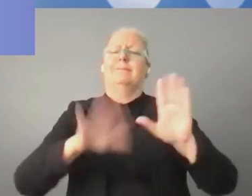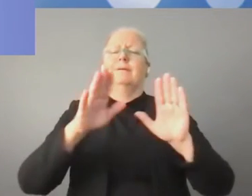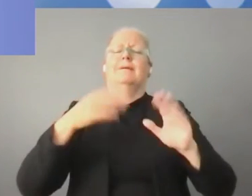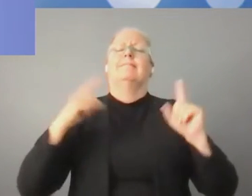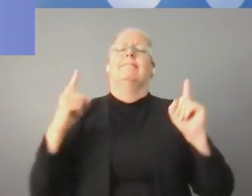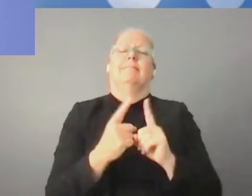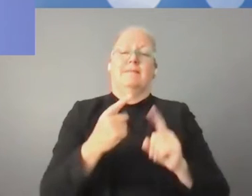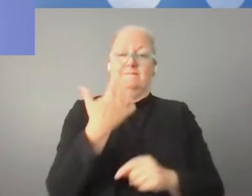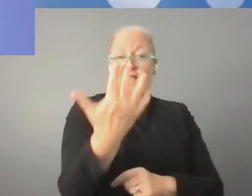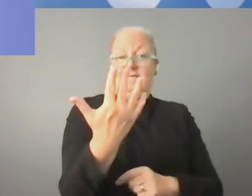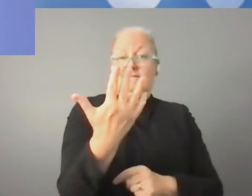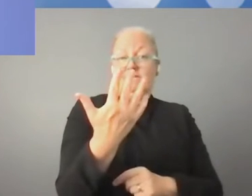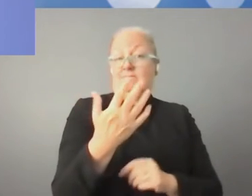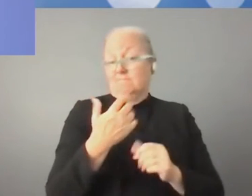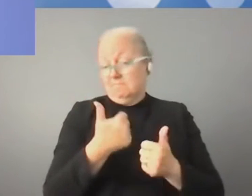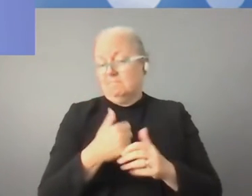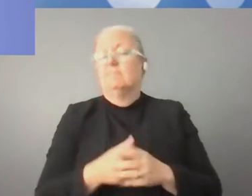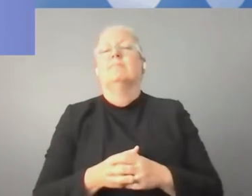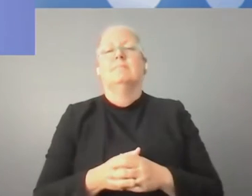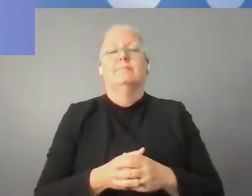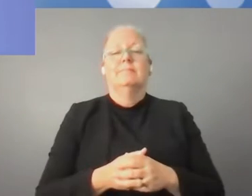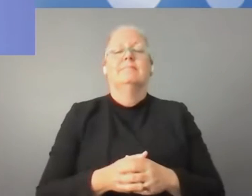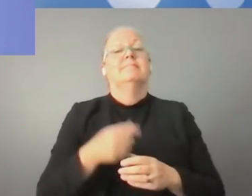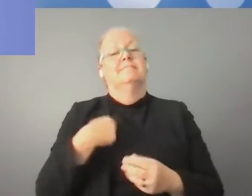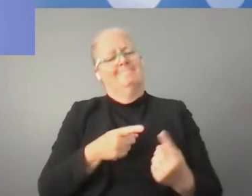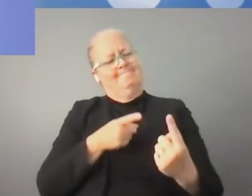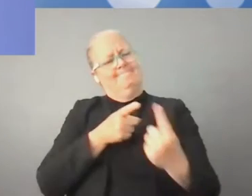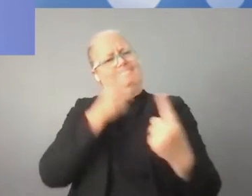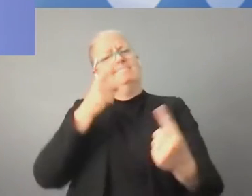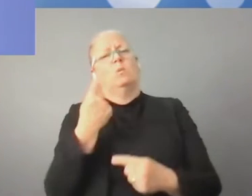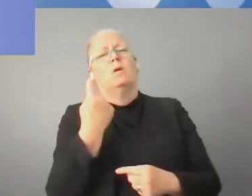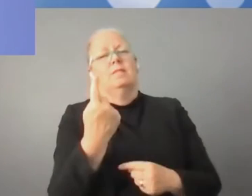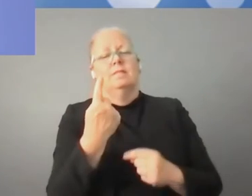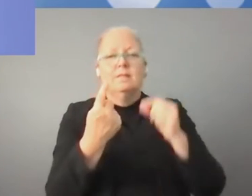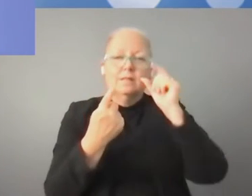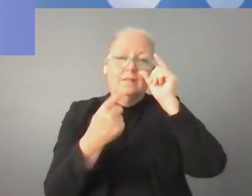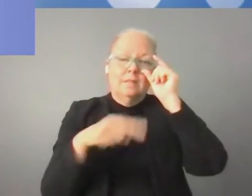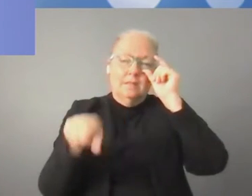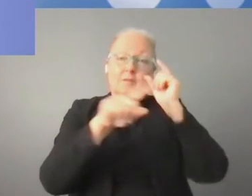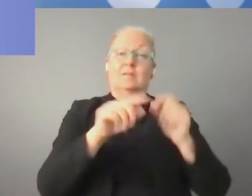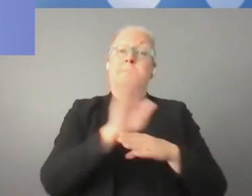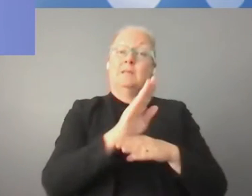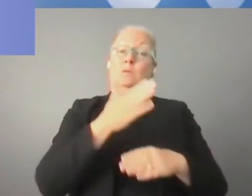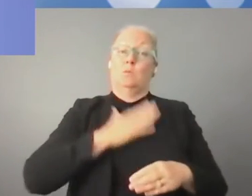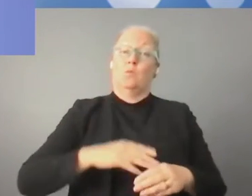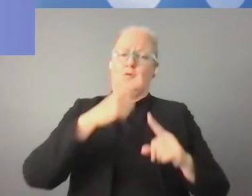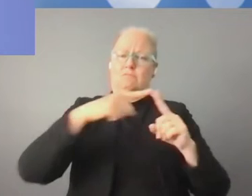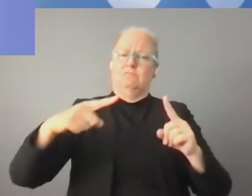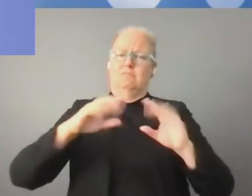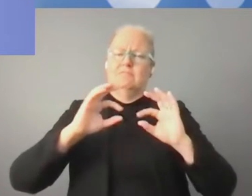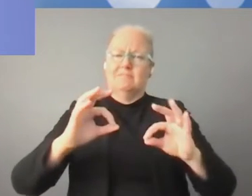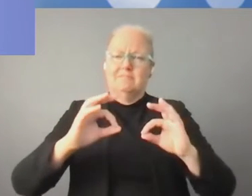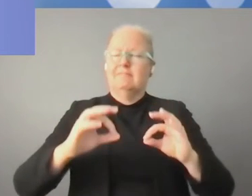And my main point is going to be that for the businesses to digitalise, it's not happening in a vacuum. It's not